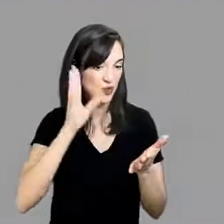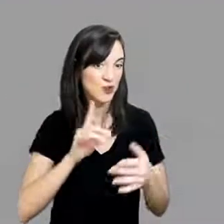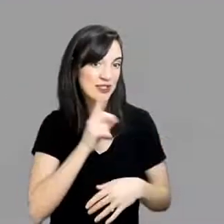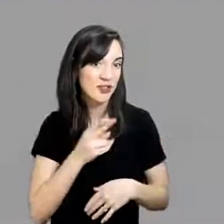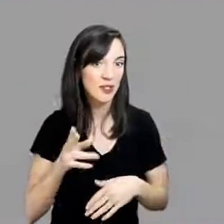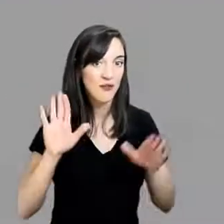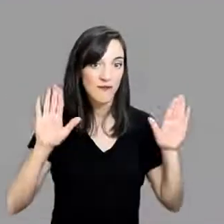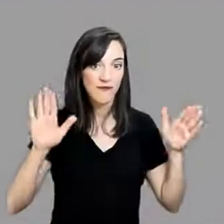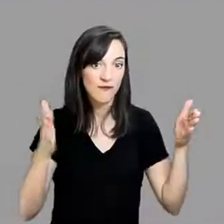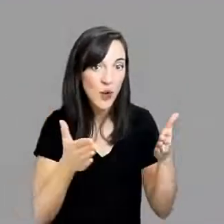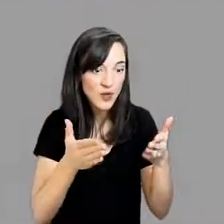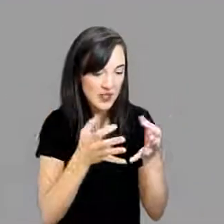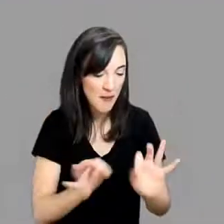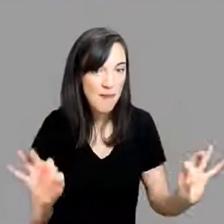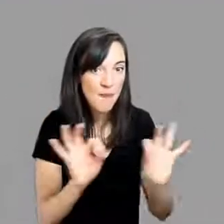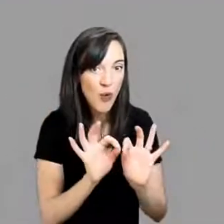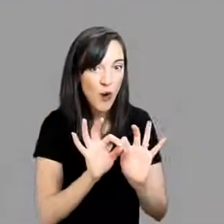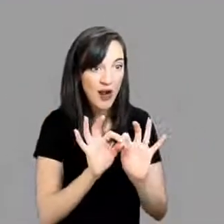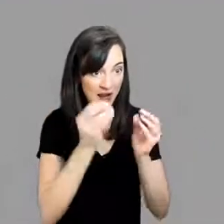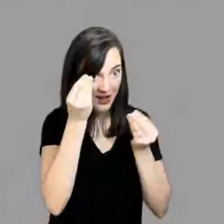can't focus on the important signals.